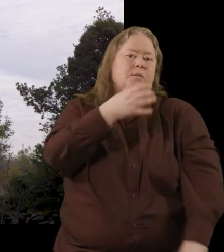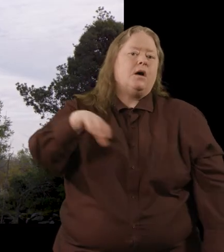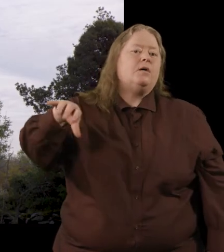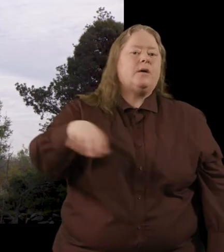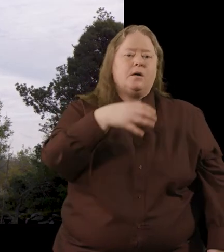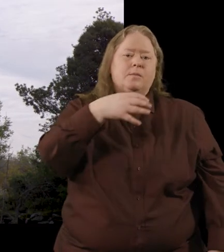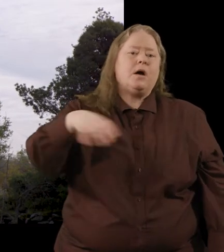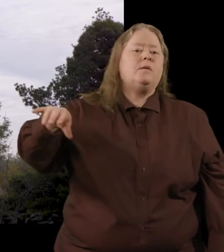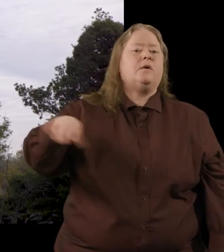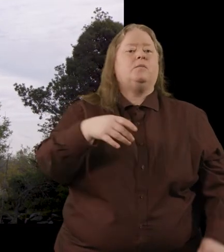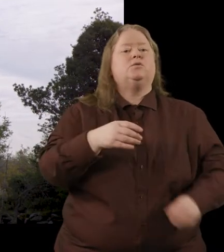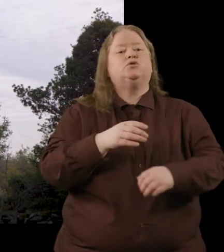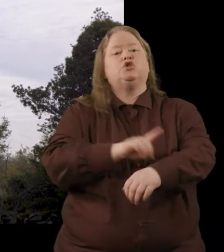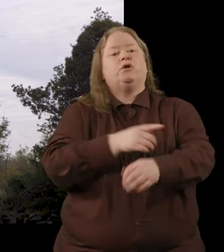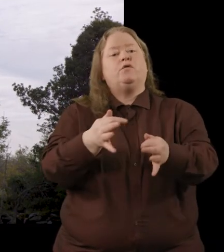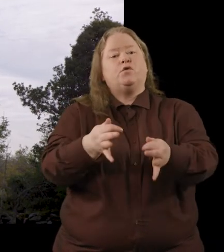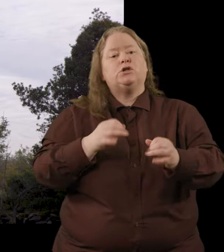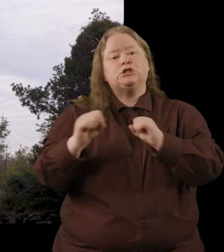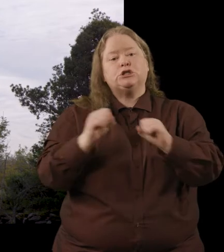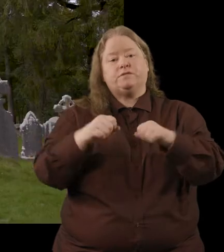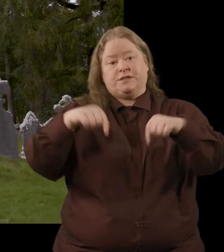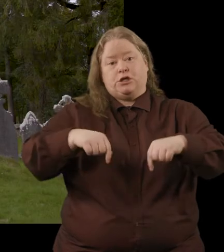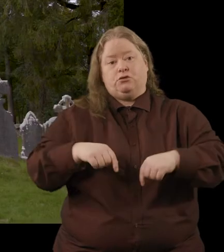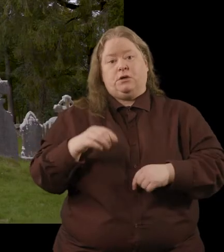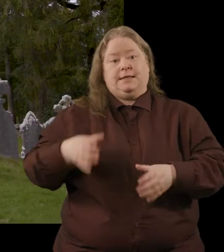during funeral services here at glendalough